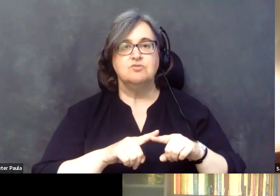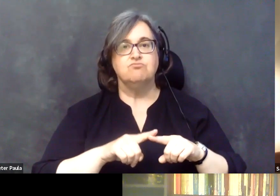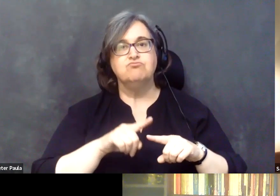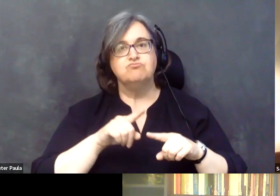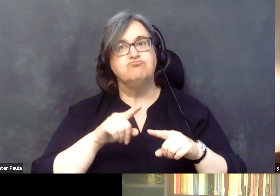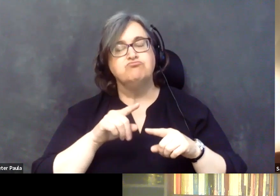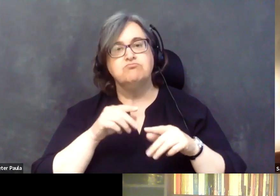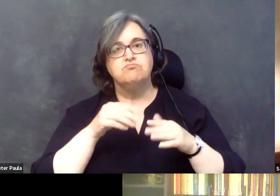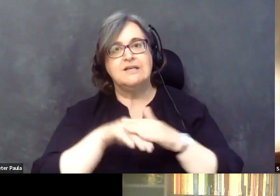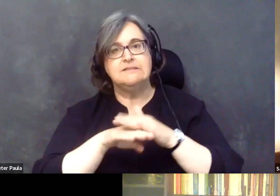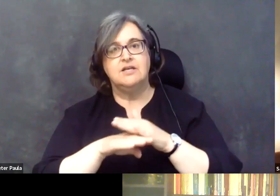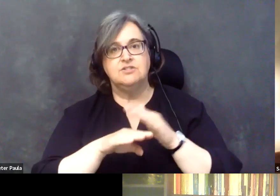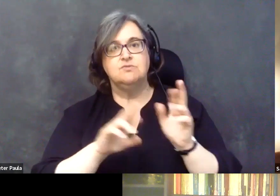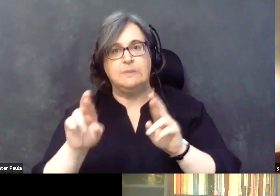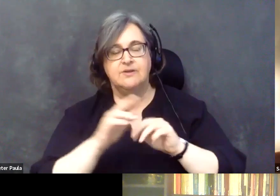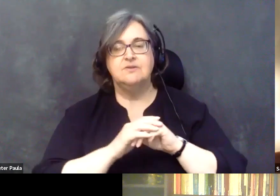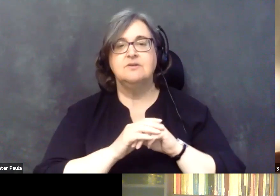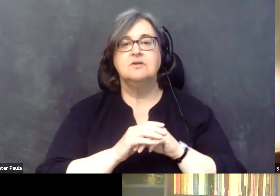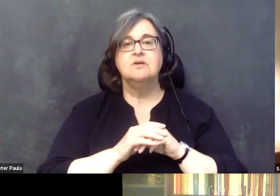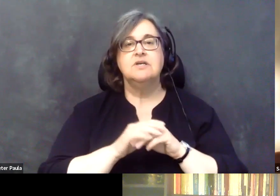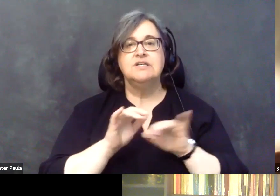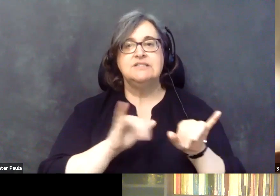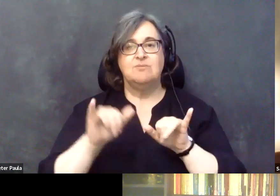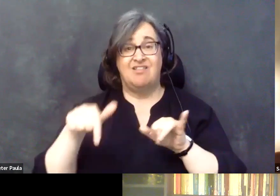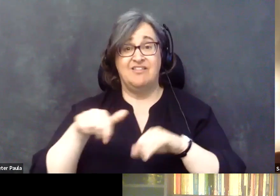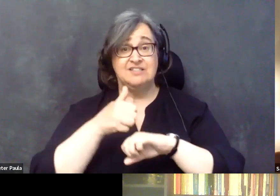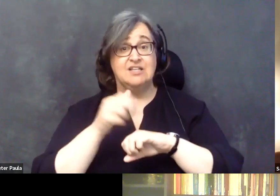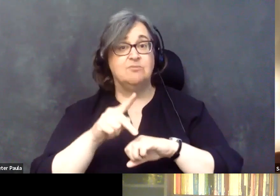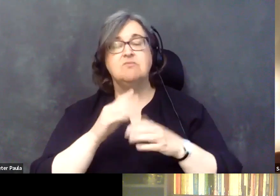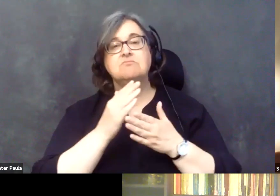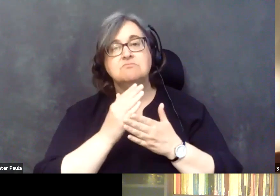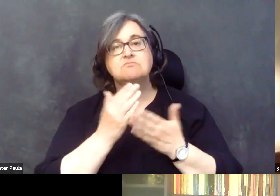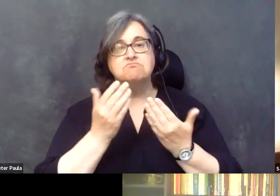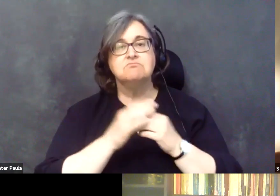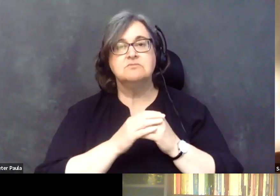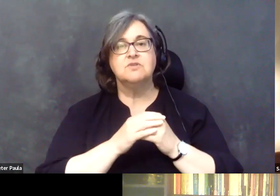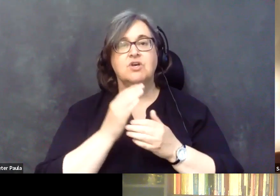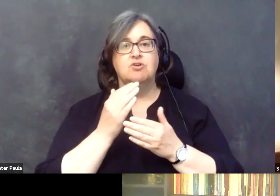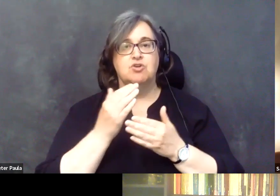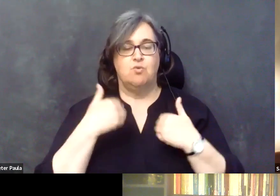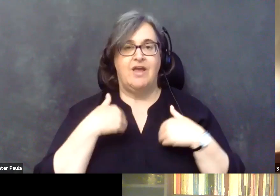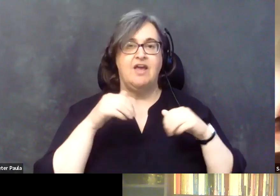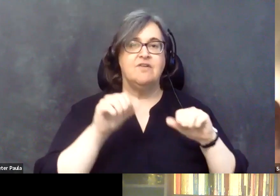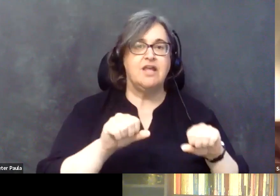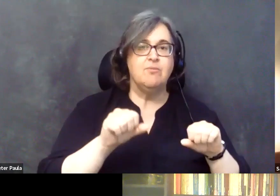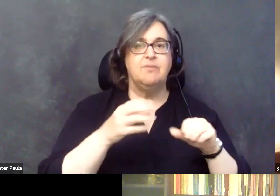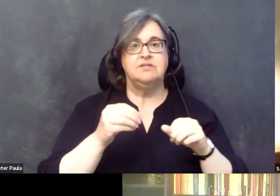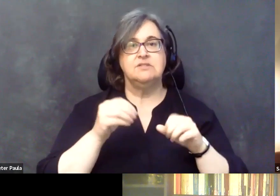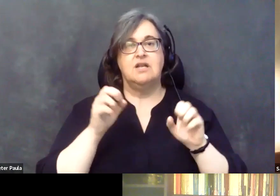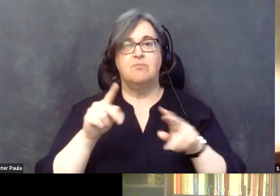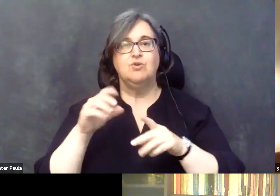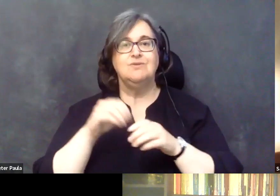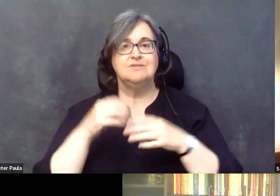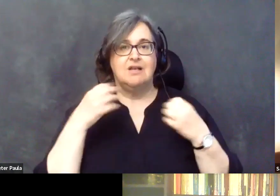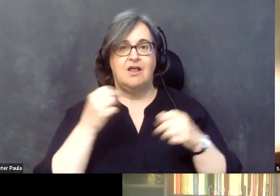exact point. So what I hear you saying is that similar to this setup, there are some of those, um, capabilities and opportunities in a healthcare